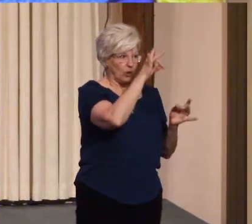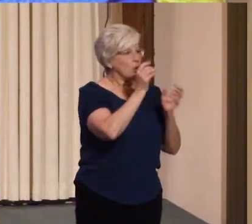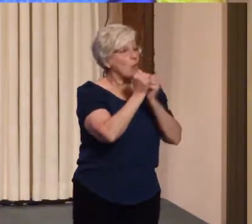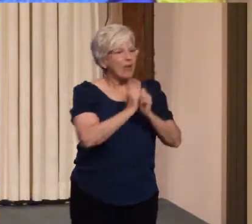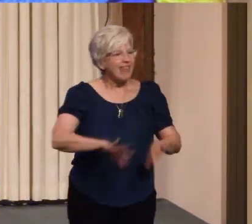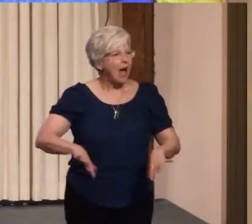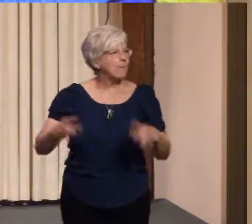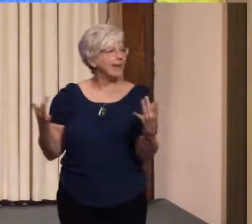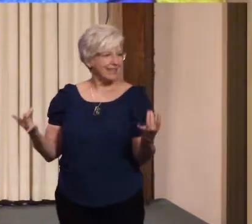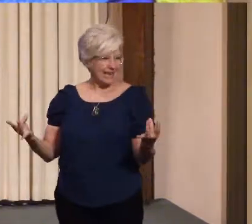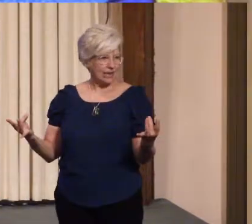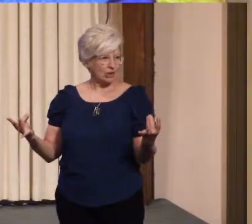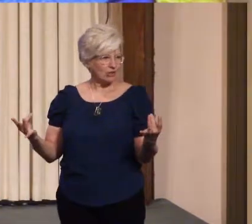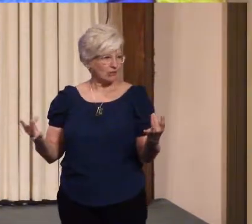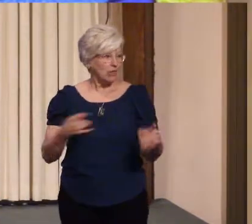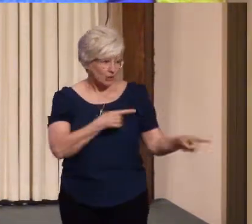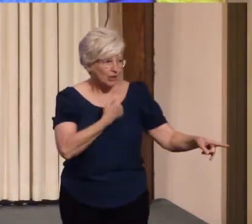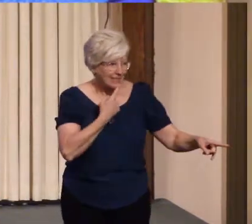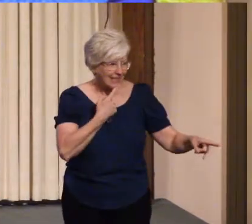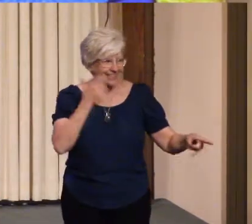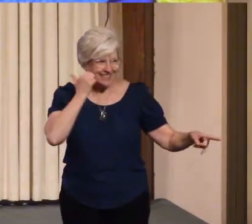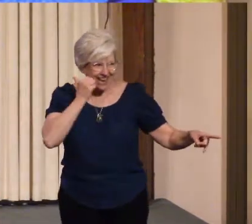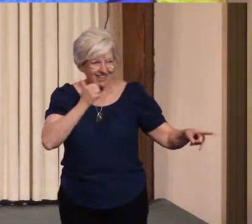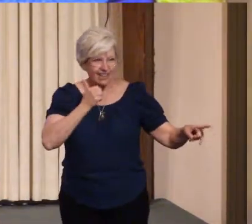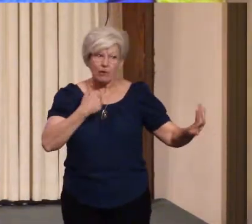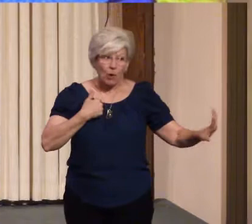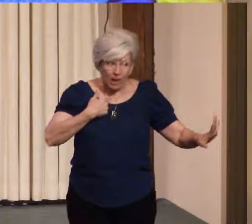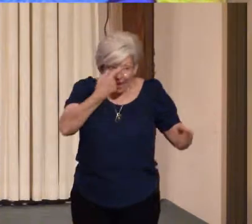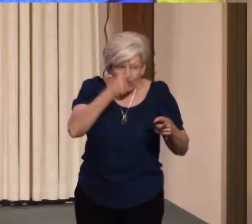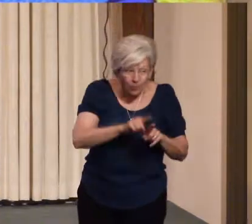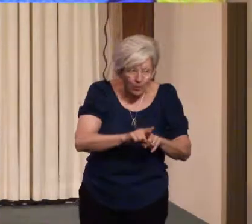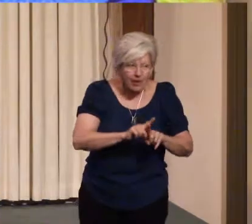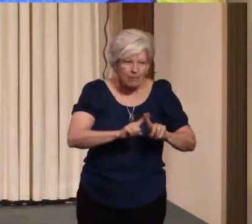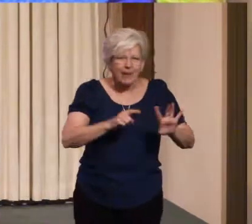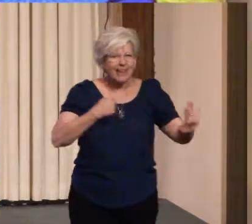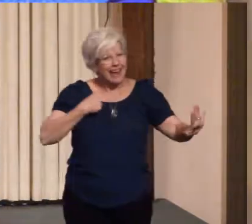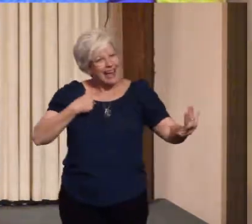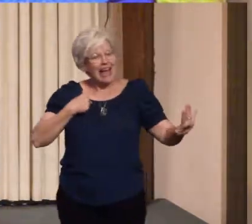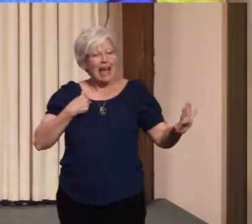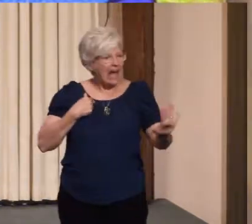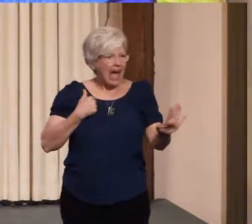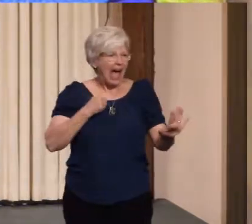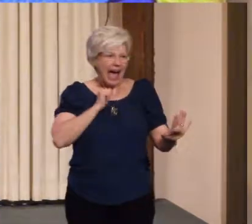And while I would agree with her, don't want to scare any of you who are not already meditating off.